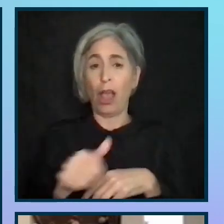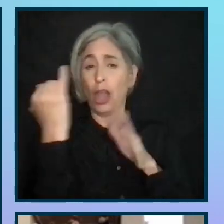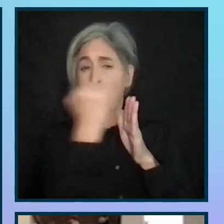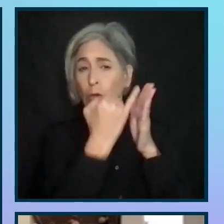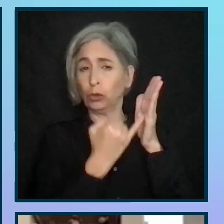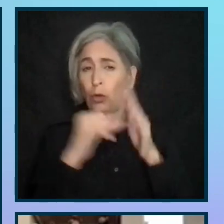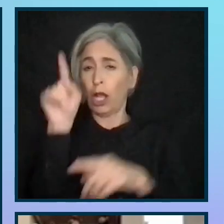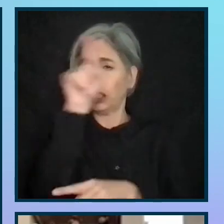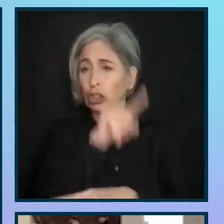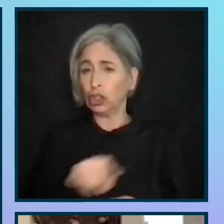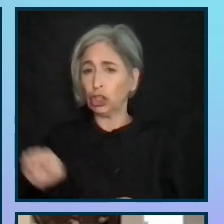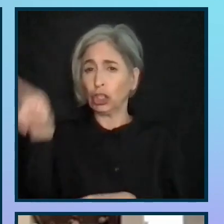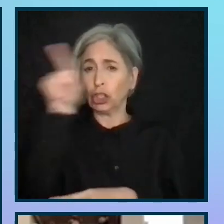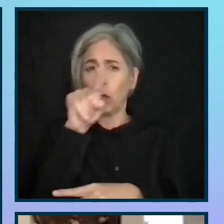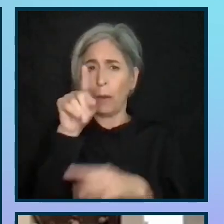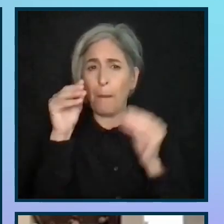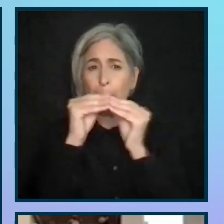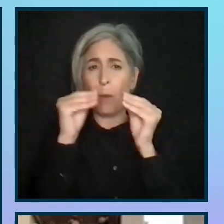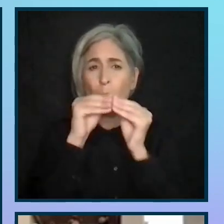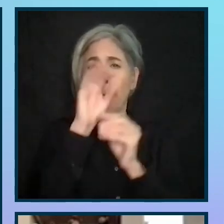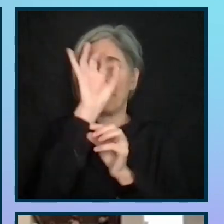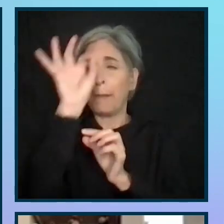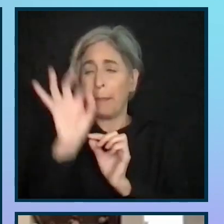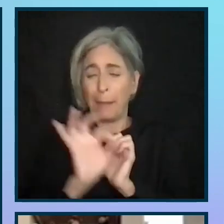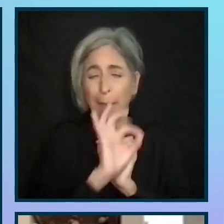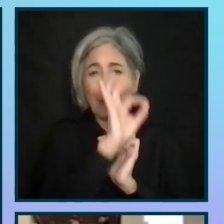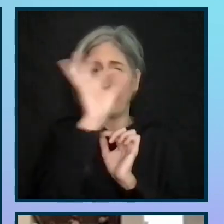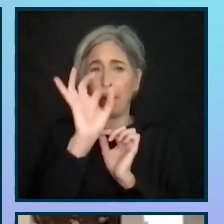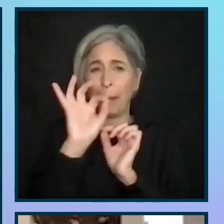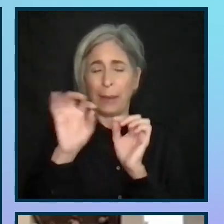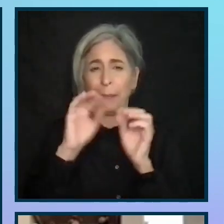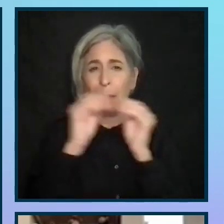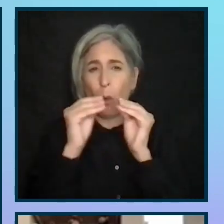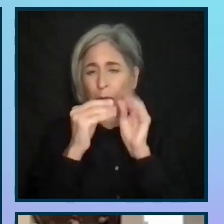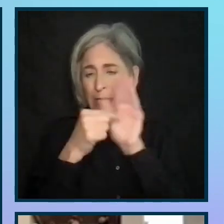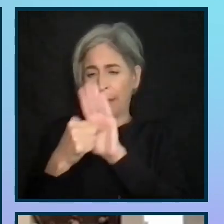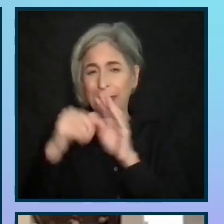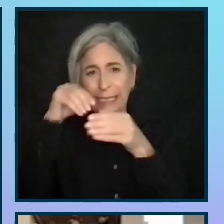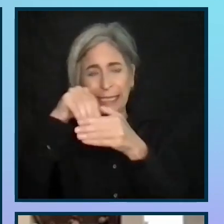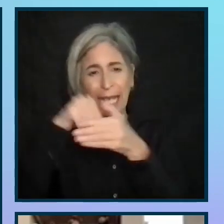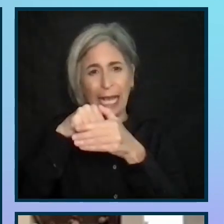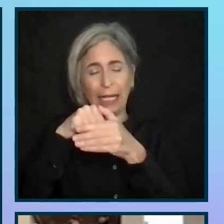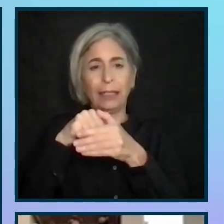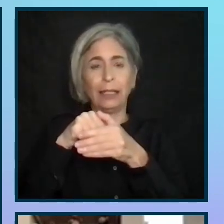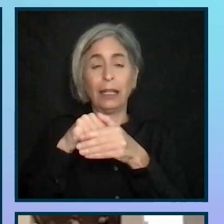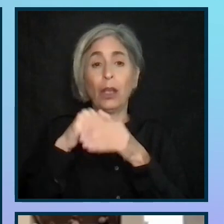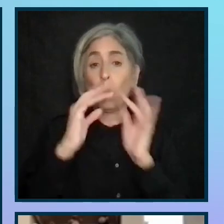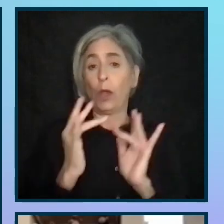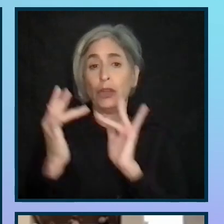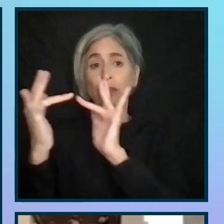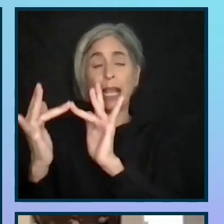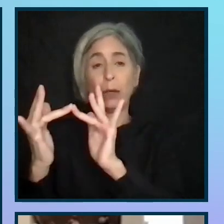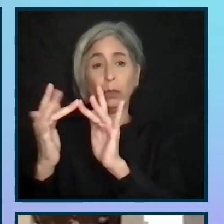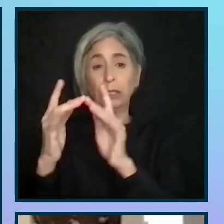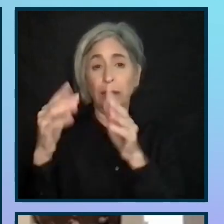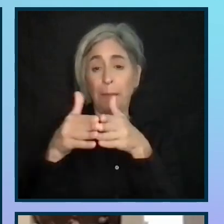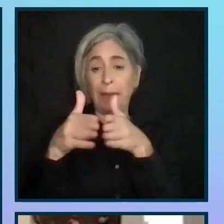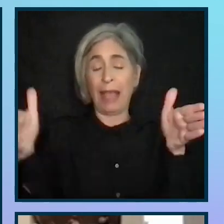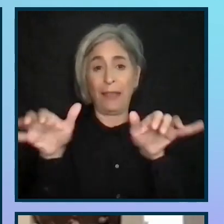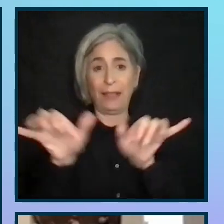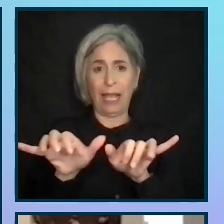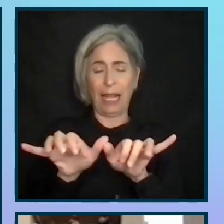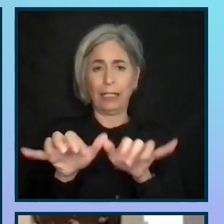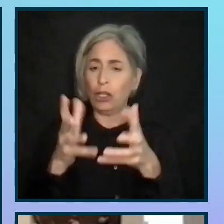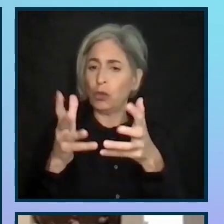circle, just with a lot more smaller circles this time. When your network gets beyond a certain size though, you ideally want